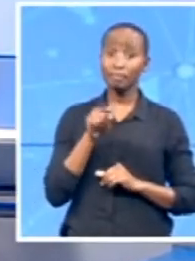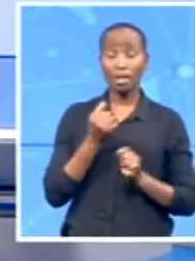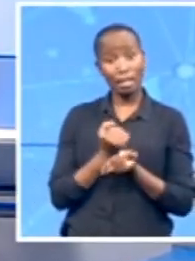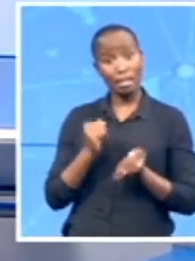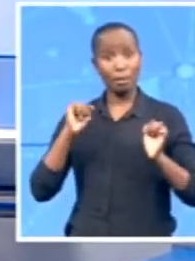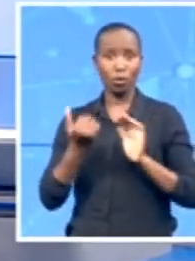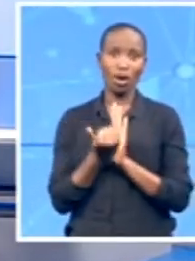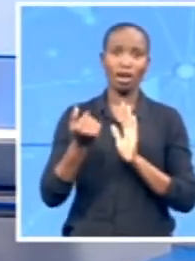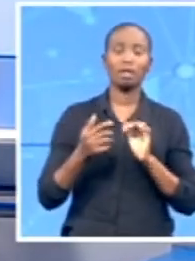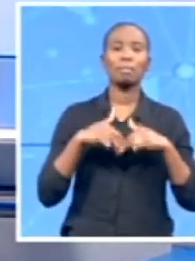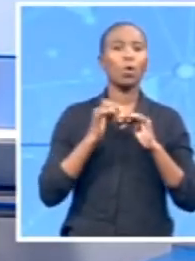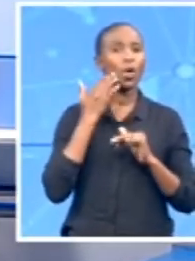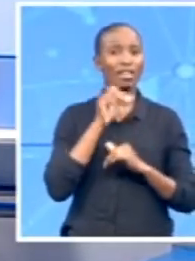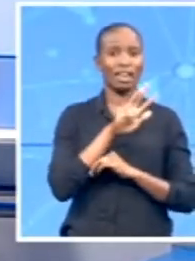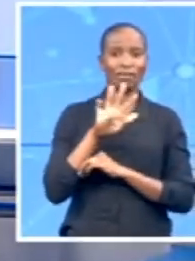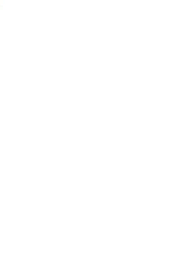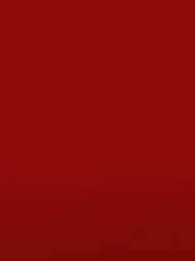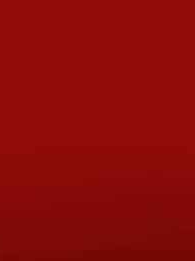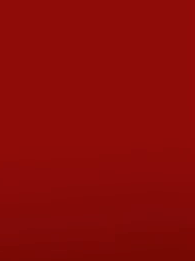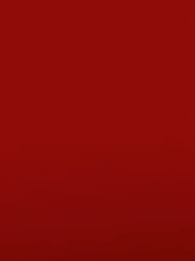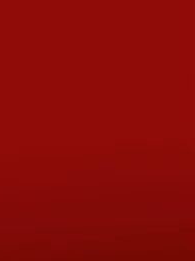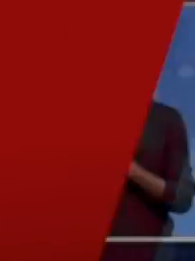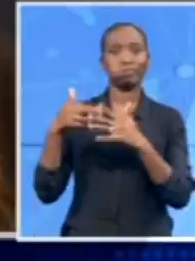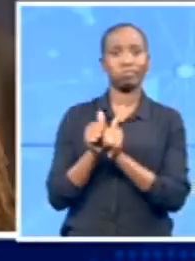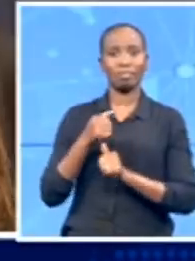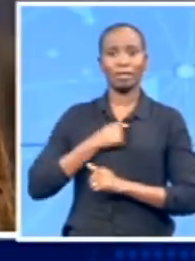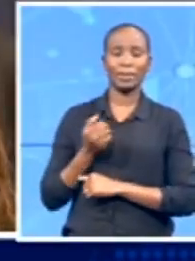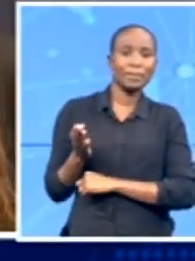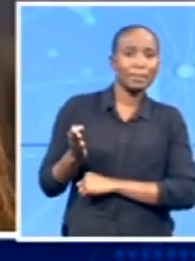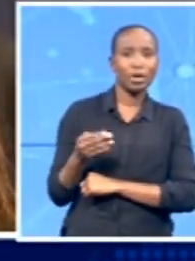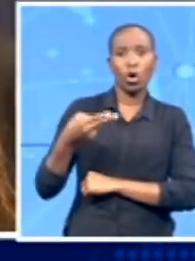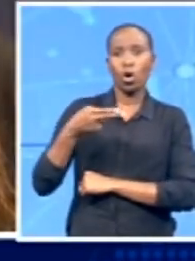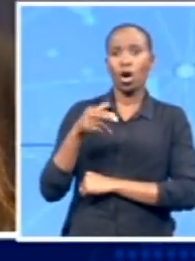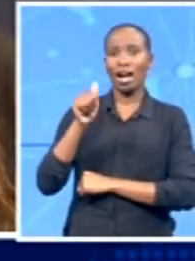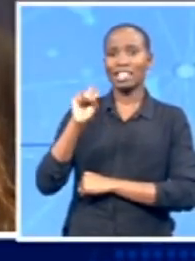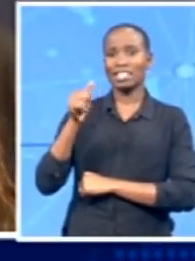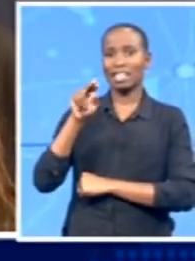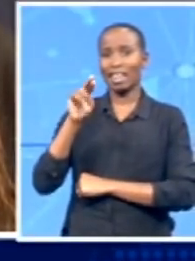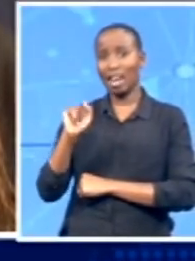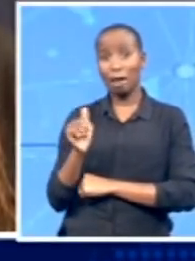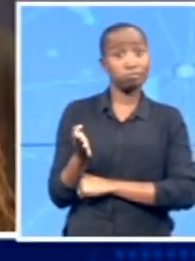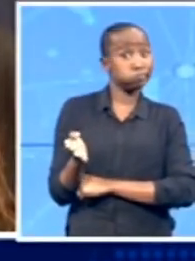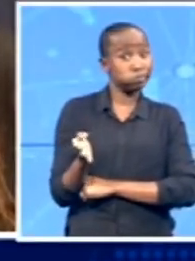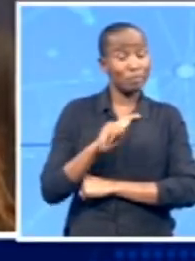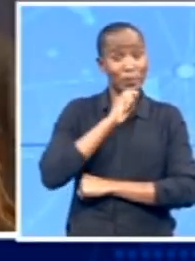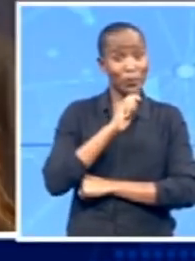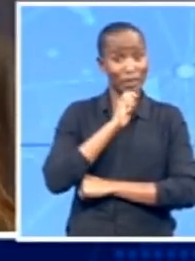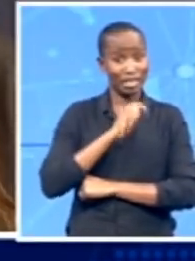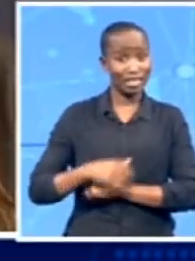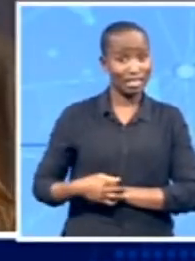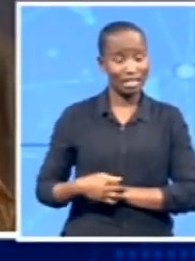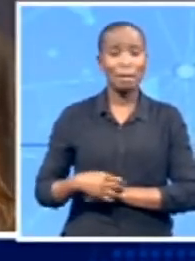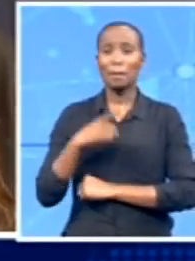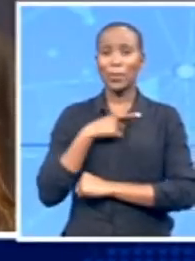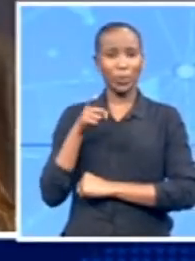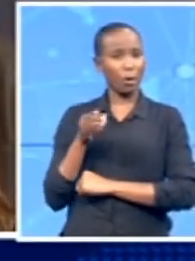colleague Hasina Gori who's been covering this story. Very good morning to you Hasina. You've been there for four days now,